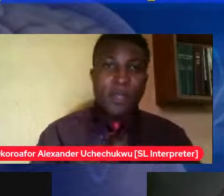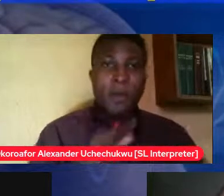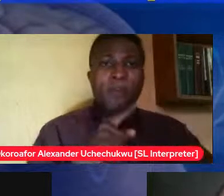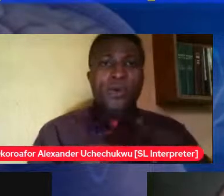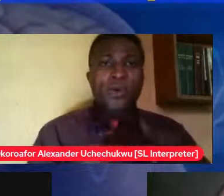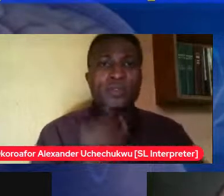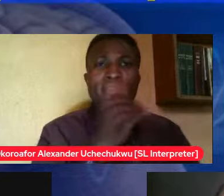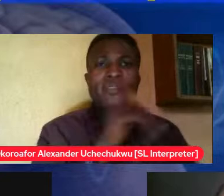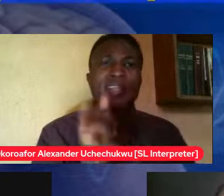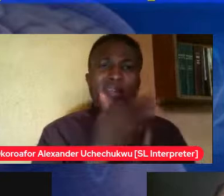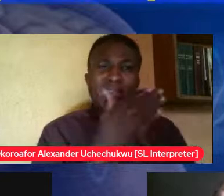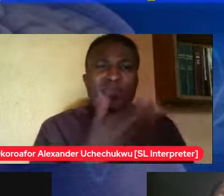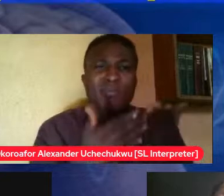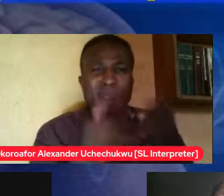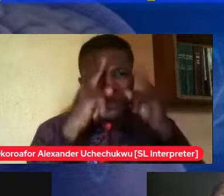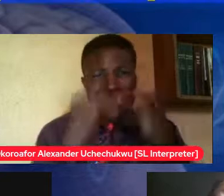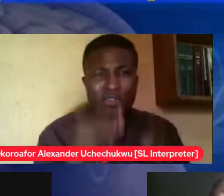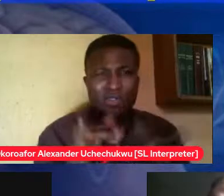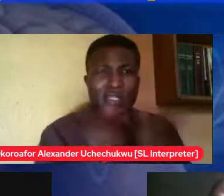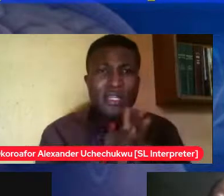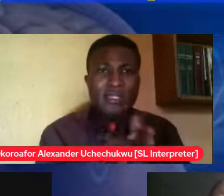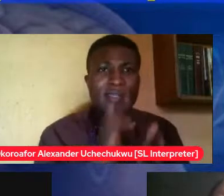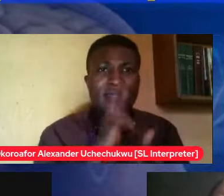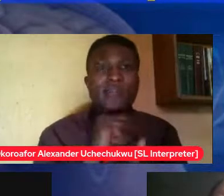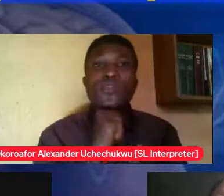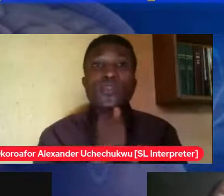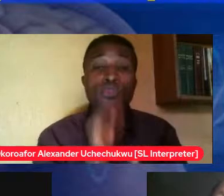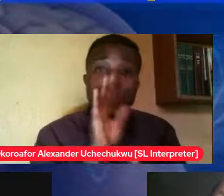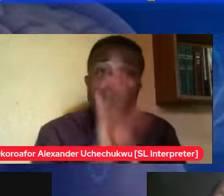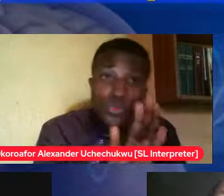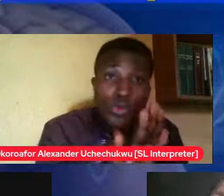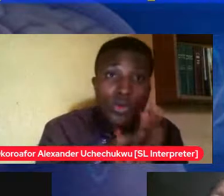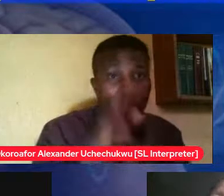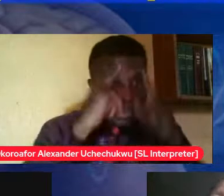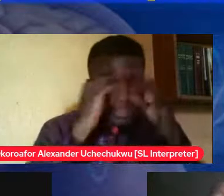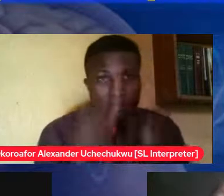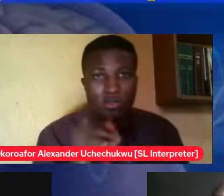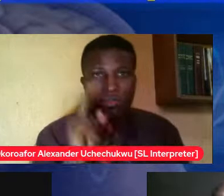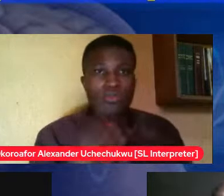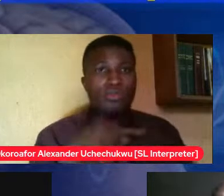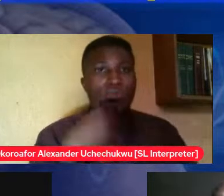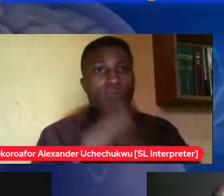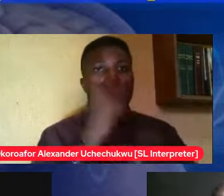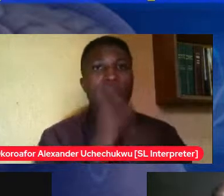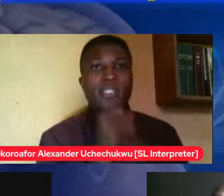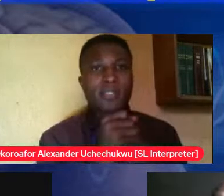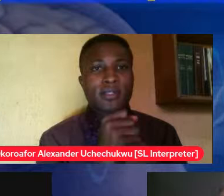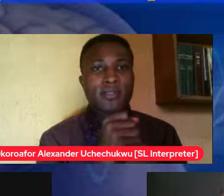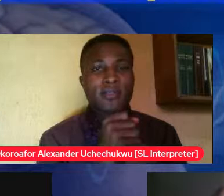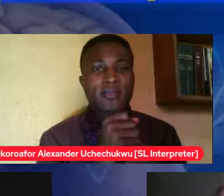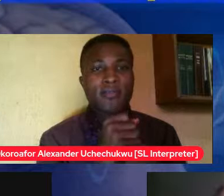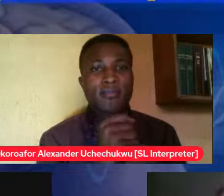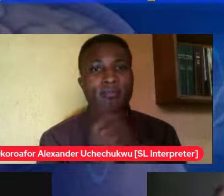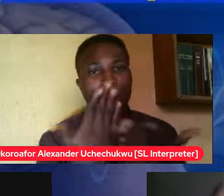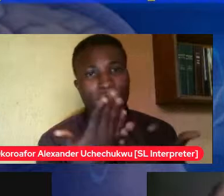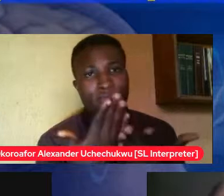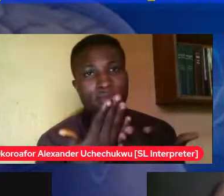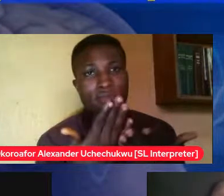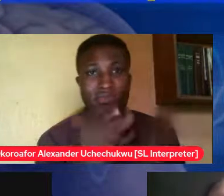to make irrespective of how much you love your child it's not your decision to make just like i said it's not a decision to make who money marry